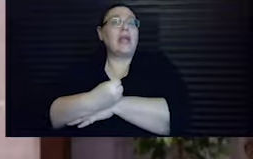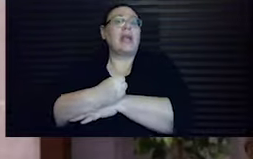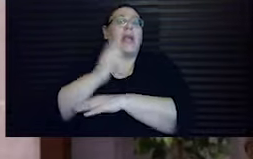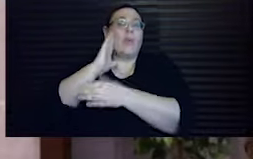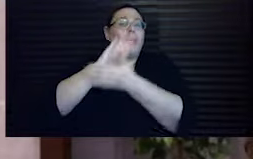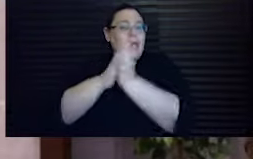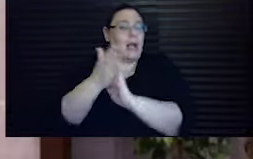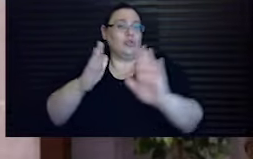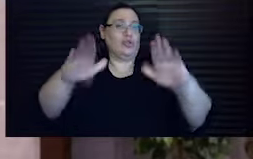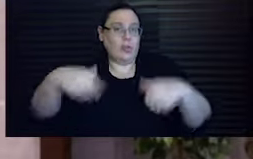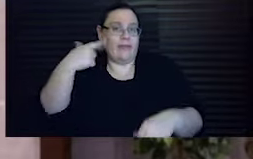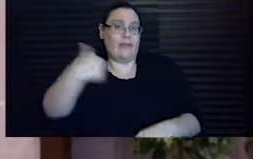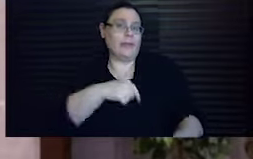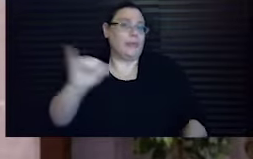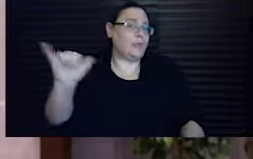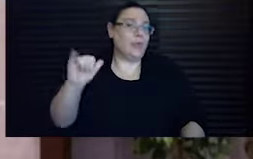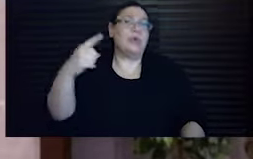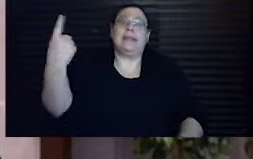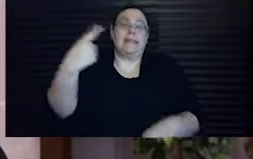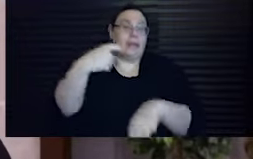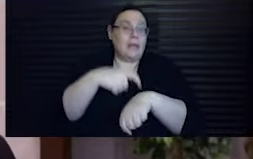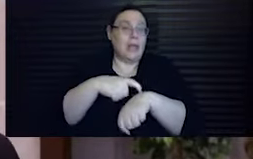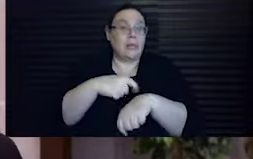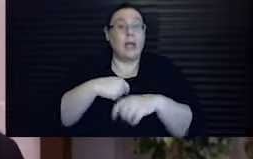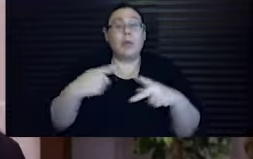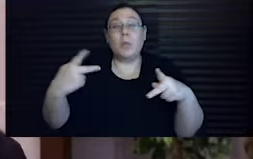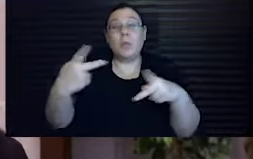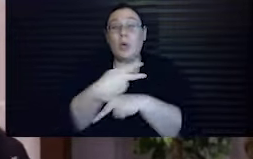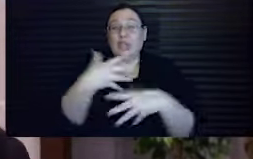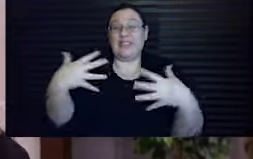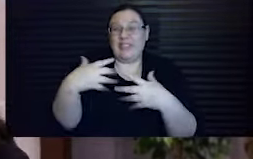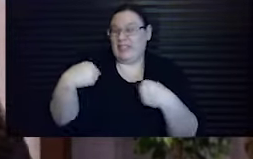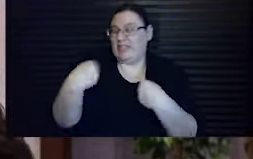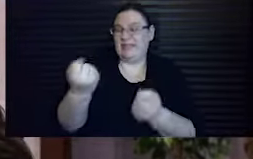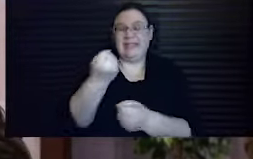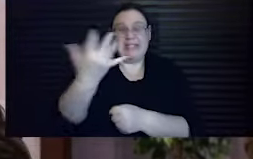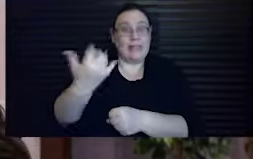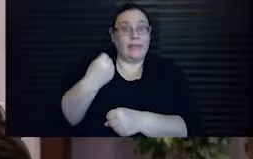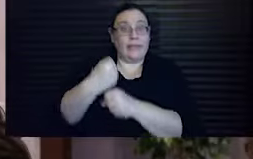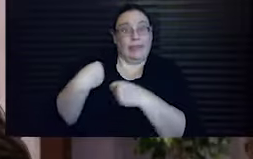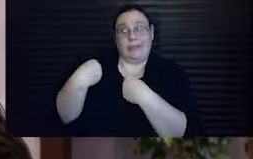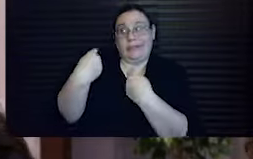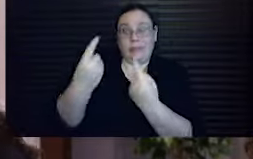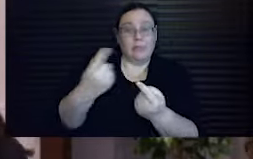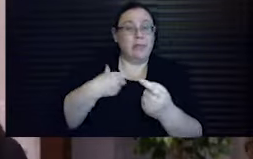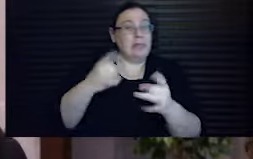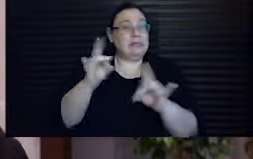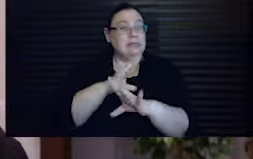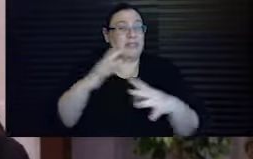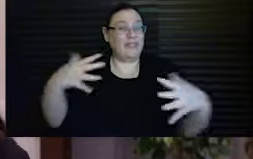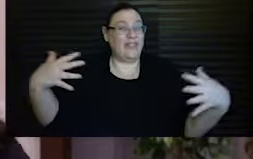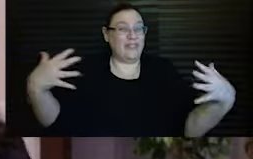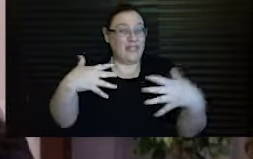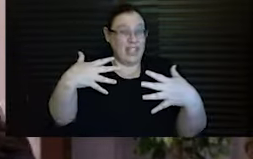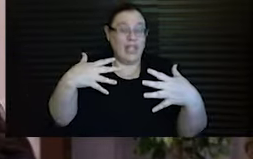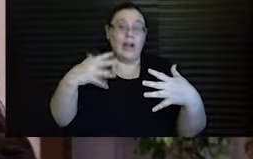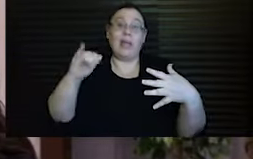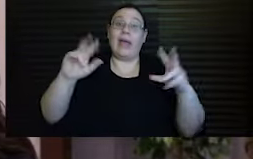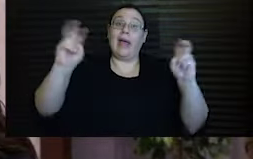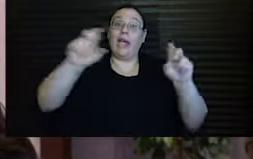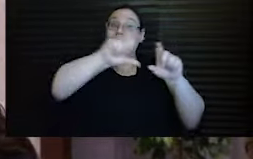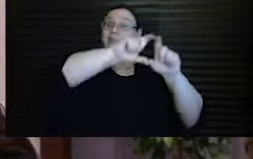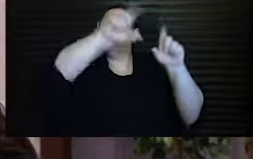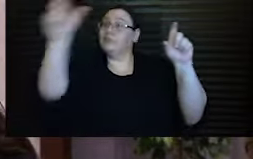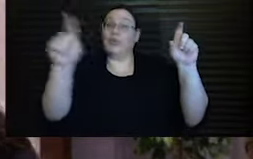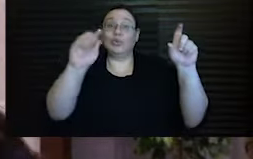for us, too. And my greatest fear over these past several years is that we are rapidly approaching